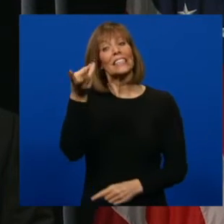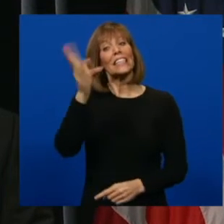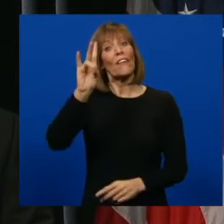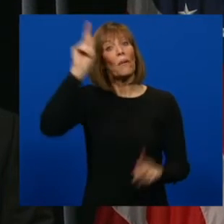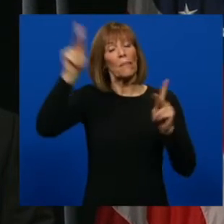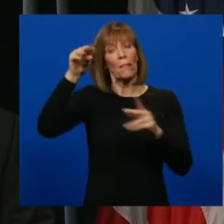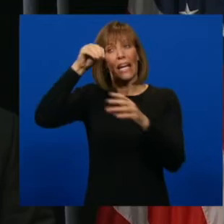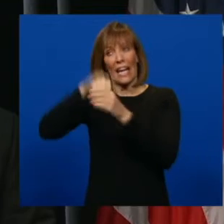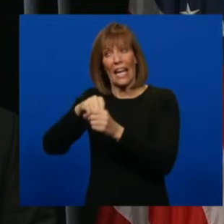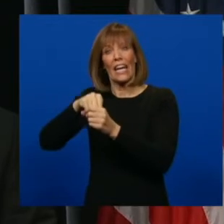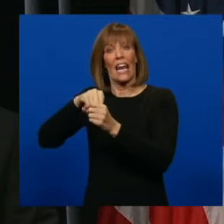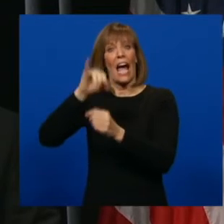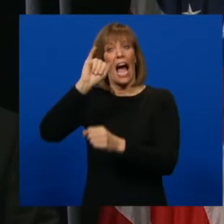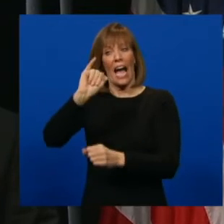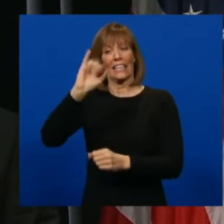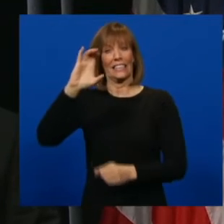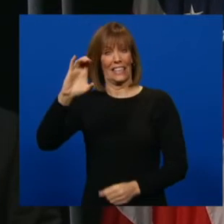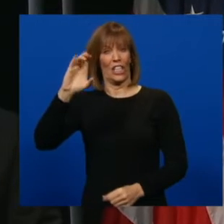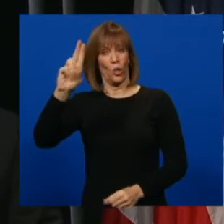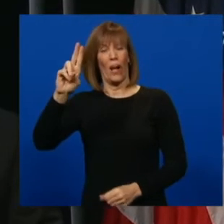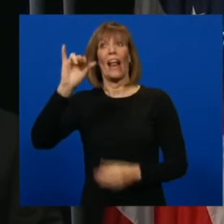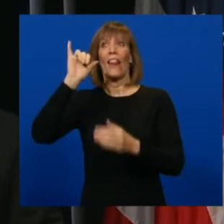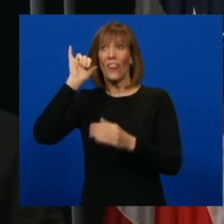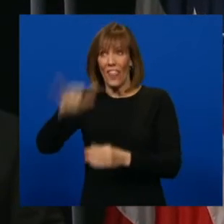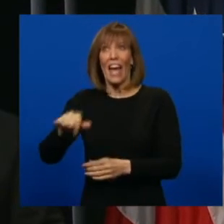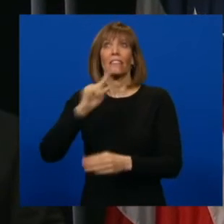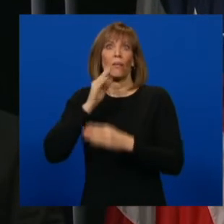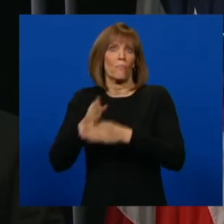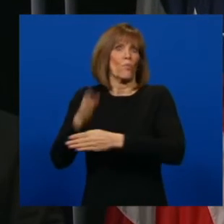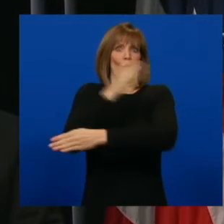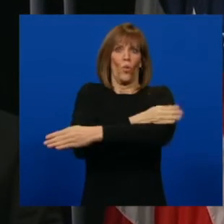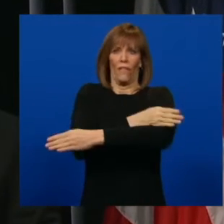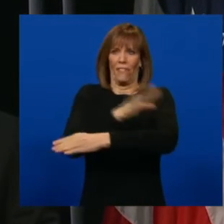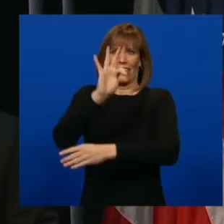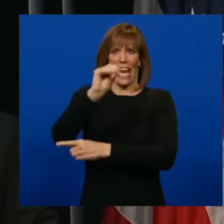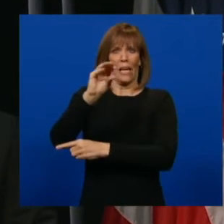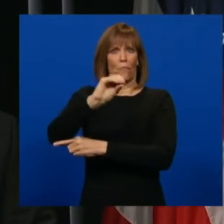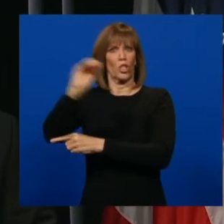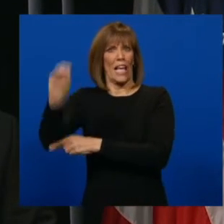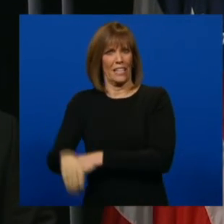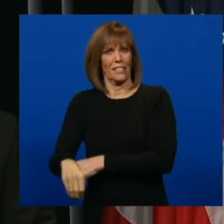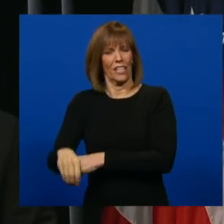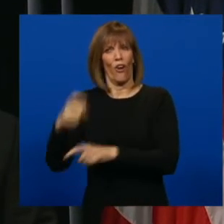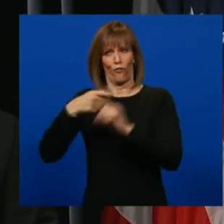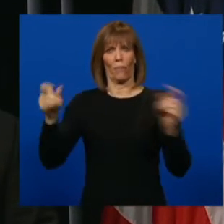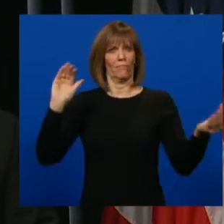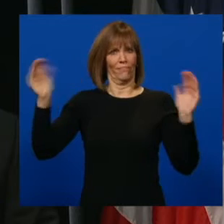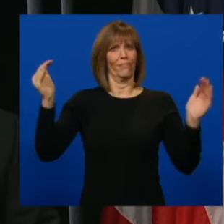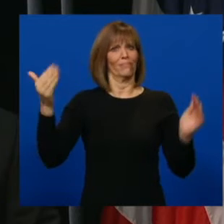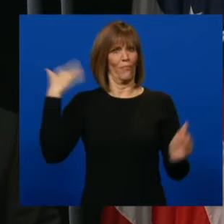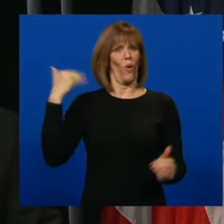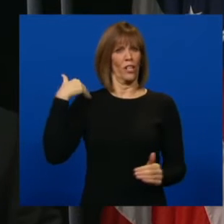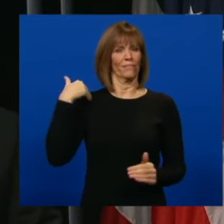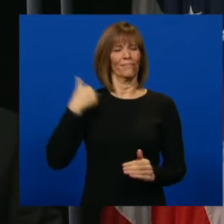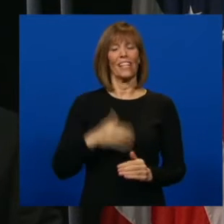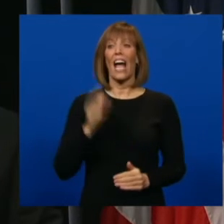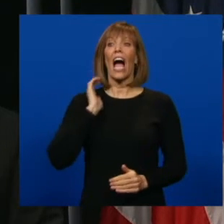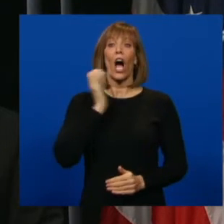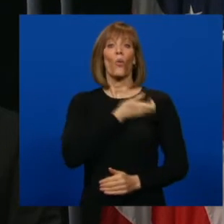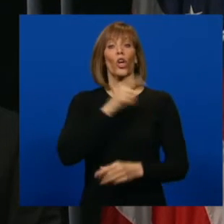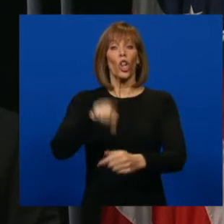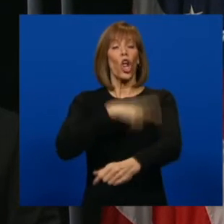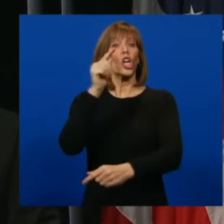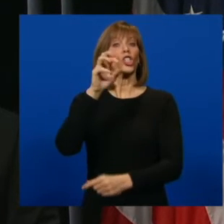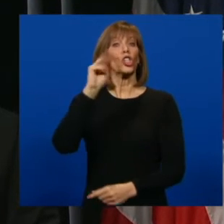ICUs, and that's down 90% from record levels during that same time frame. Our long-term care